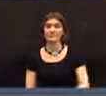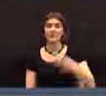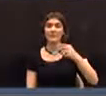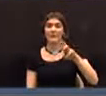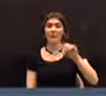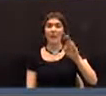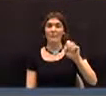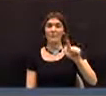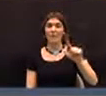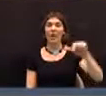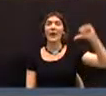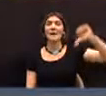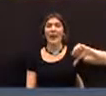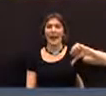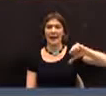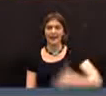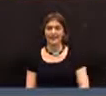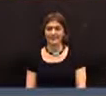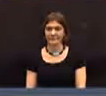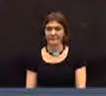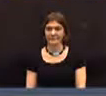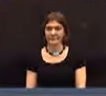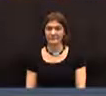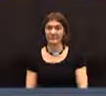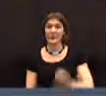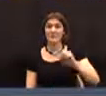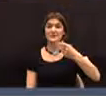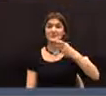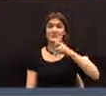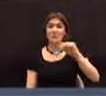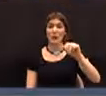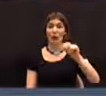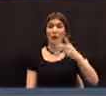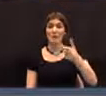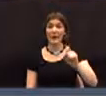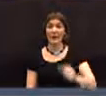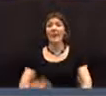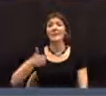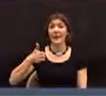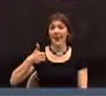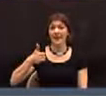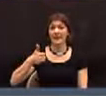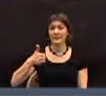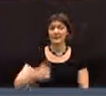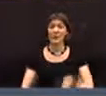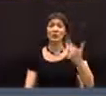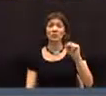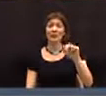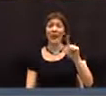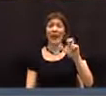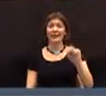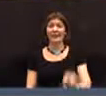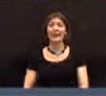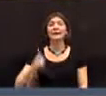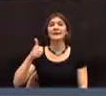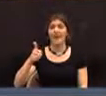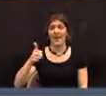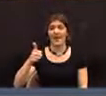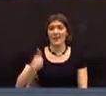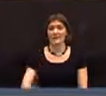Peter Abel. Nay. Yay. Spoon Agave. Yay. John Allen. Yay.